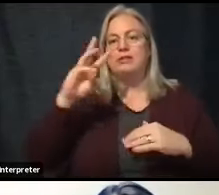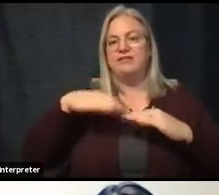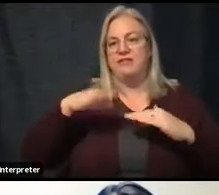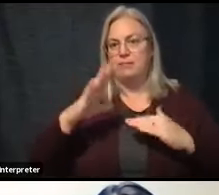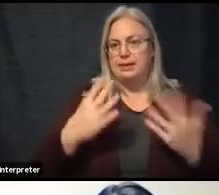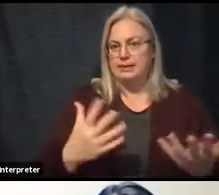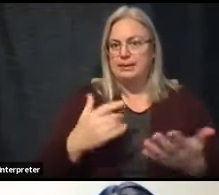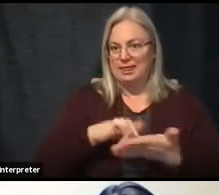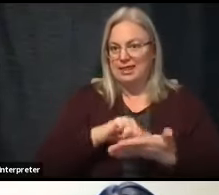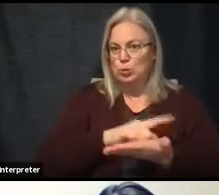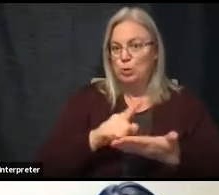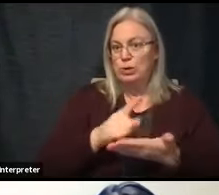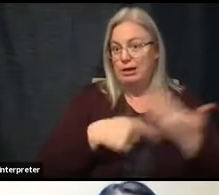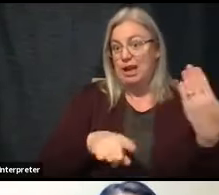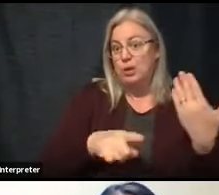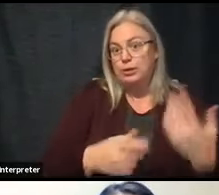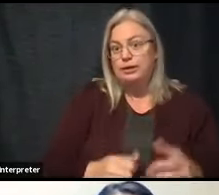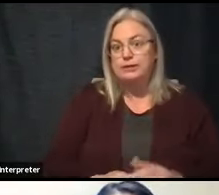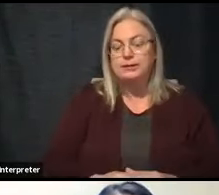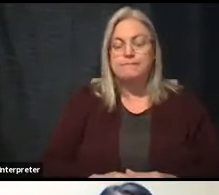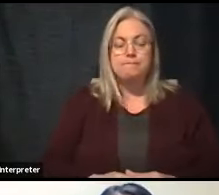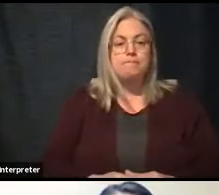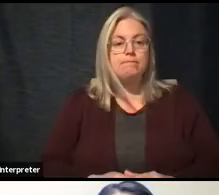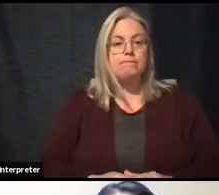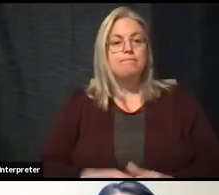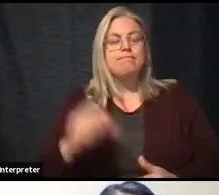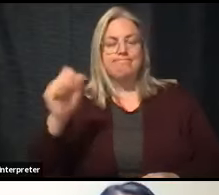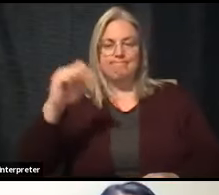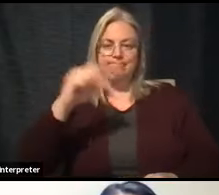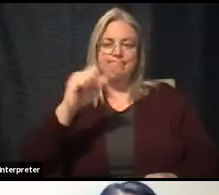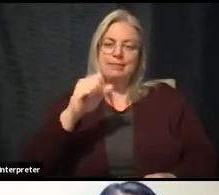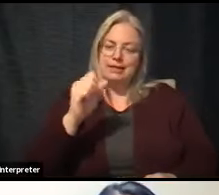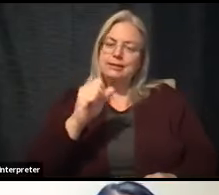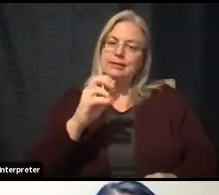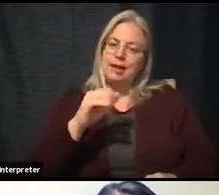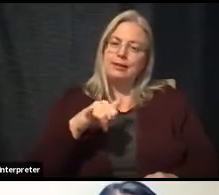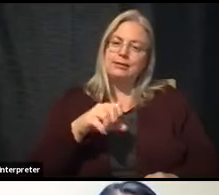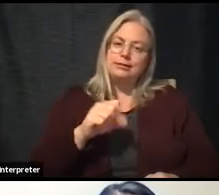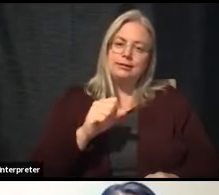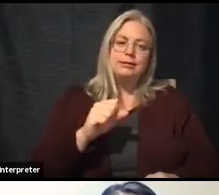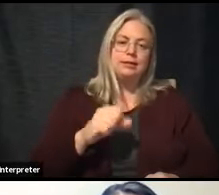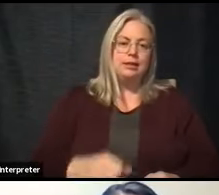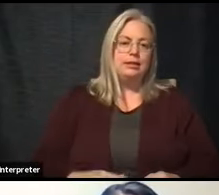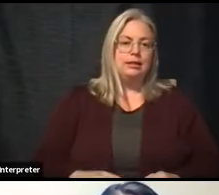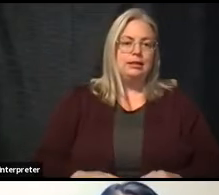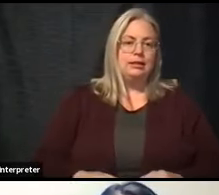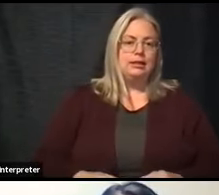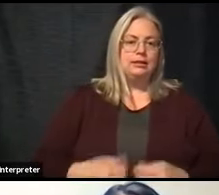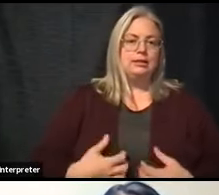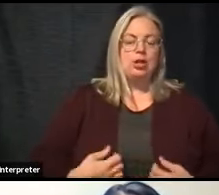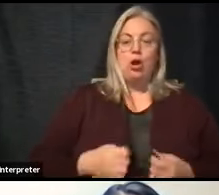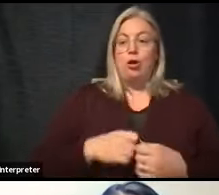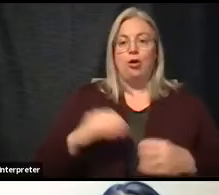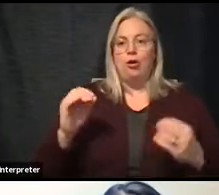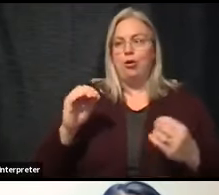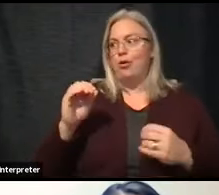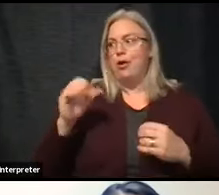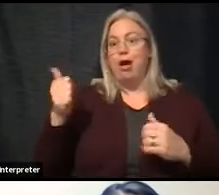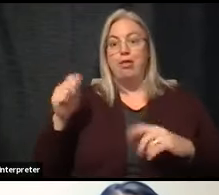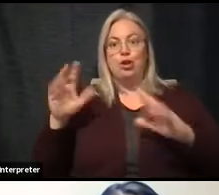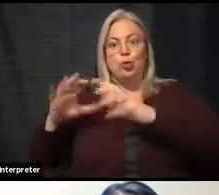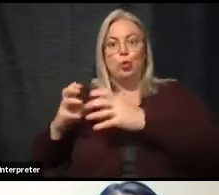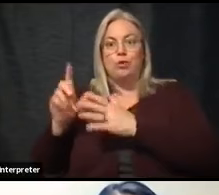this weekend and especially next week, just to clear the confusion. Yes, the groups are not getting in front of 65 plus.